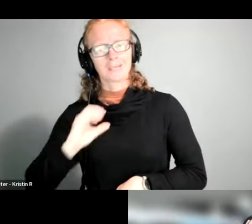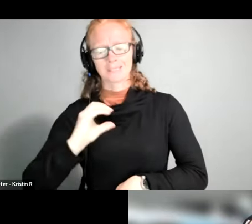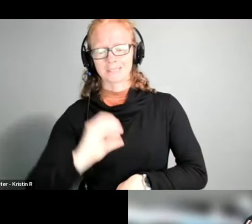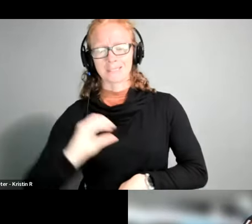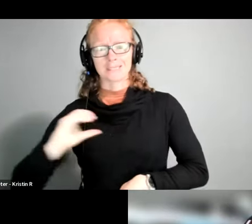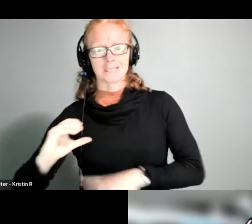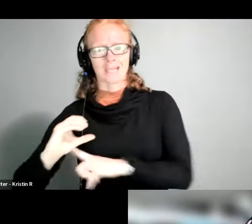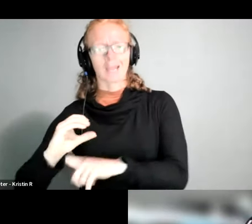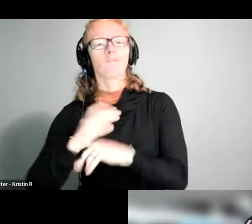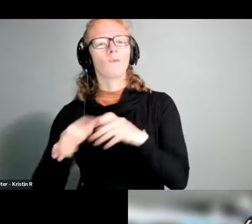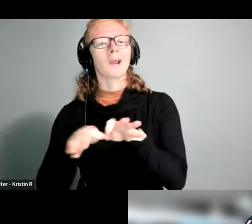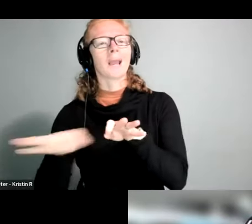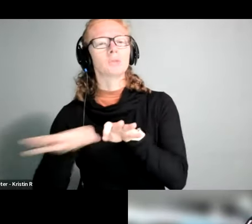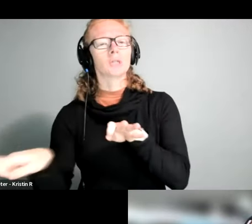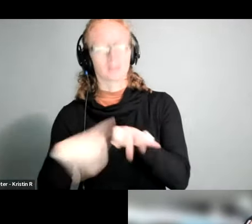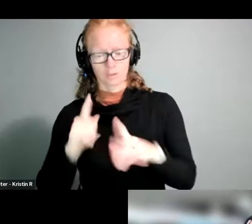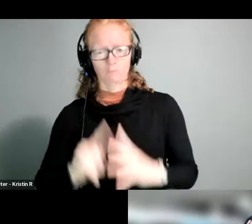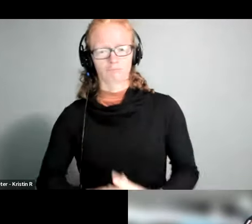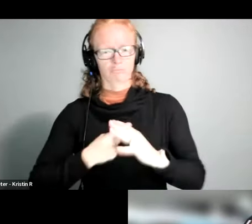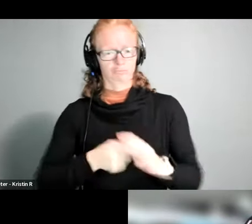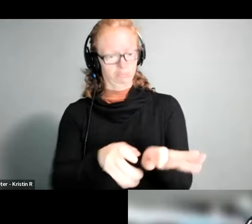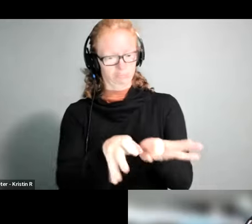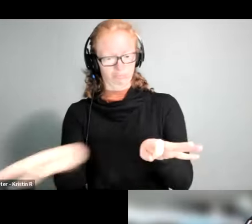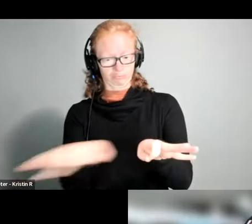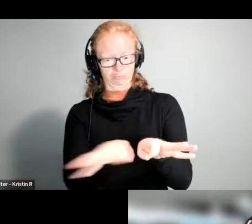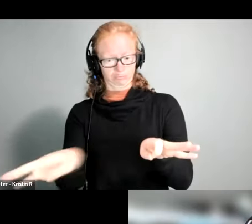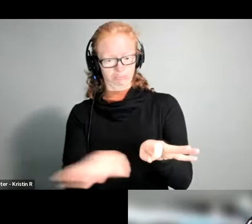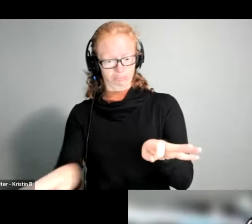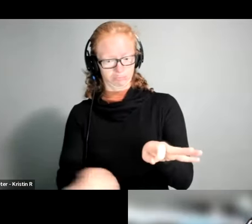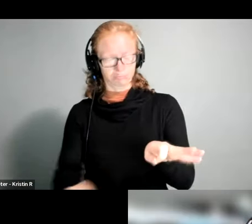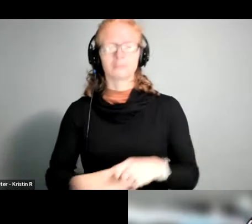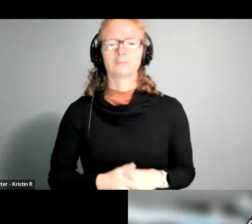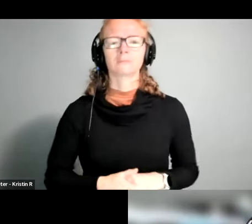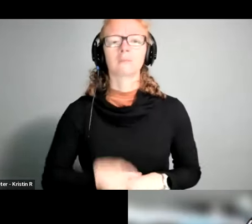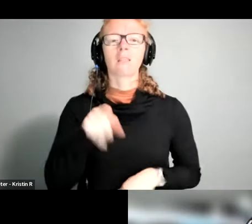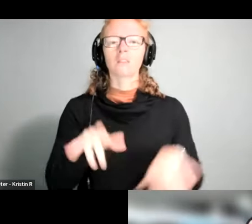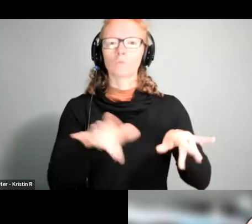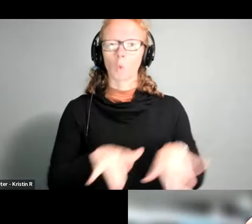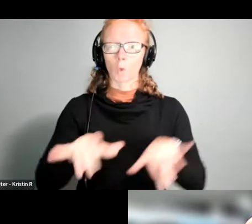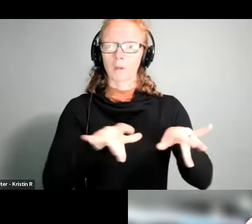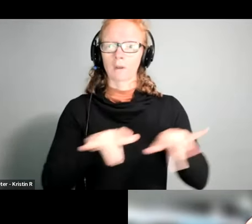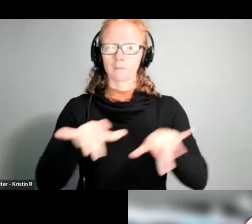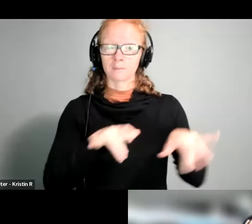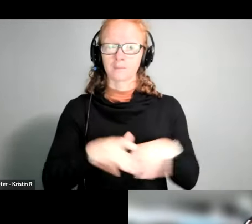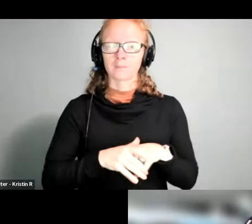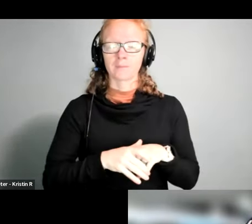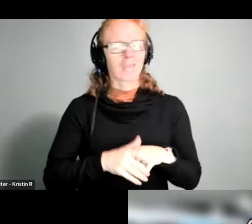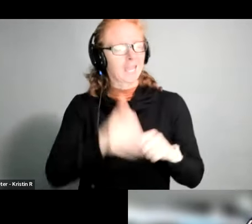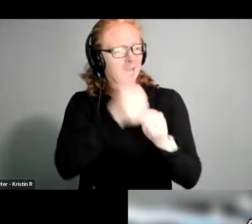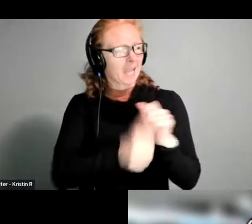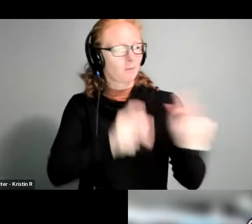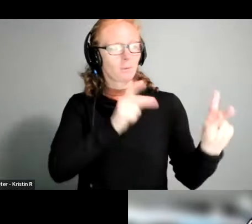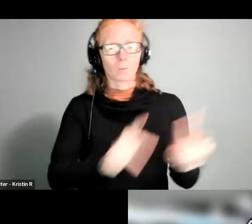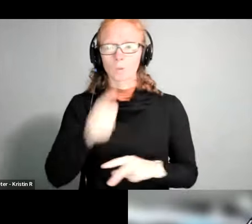for closed captioning to activate the process this forum is being recorded and everyone who rsvp'd